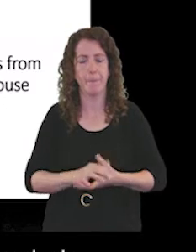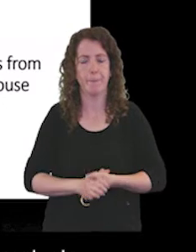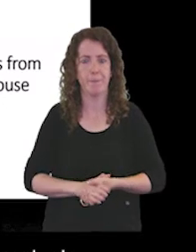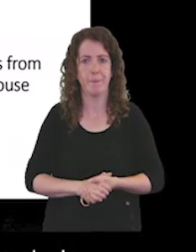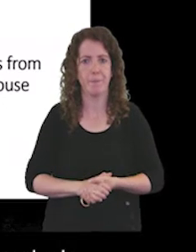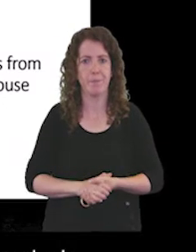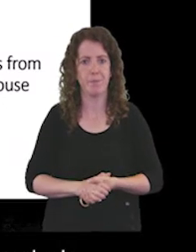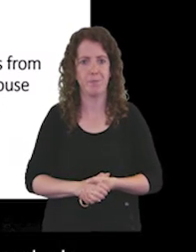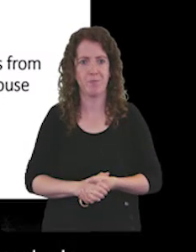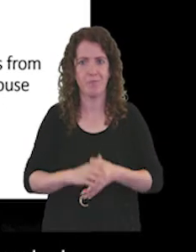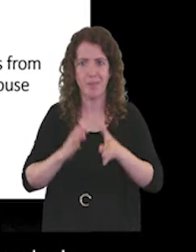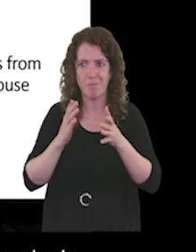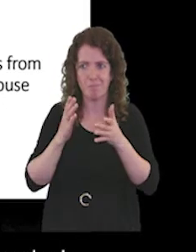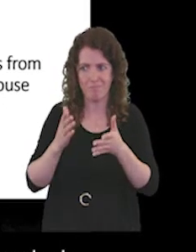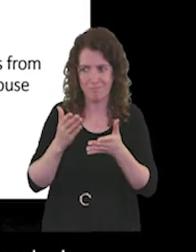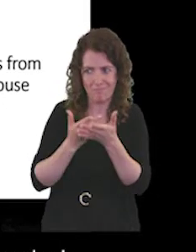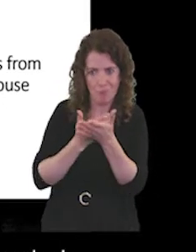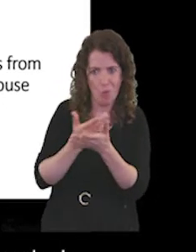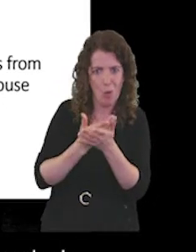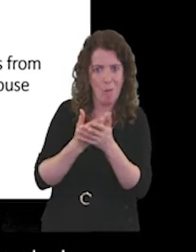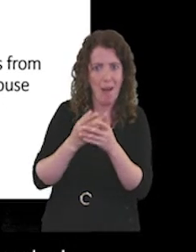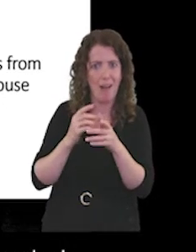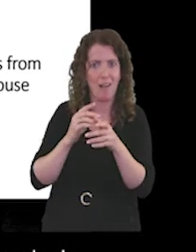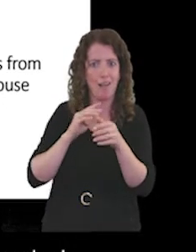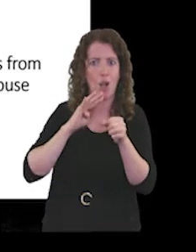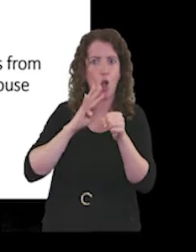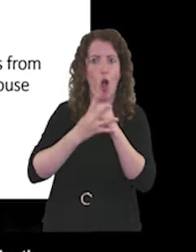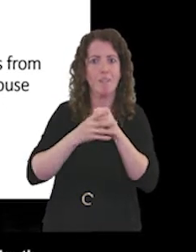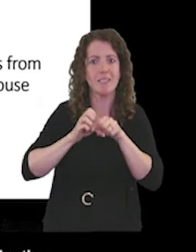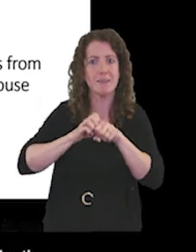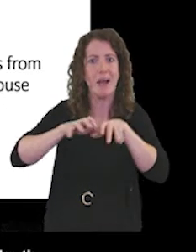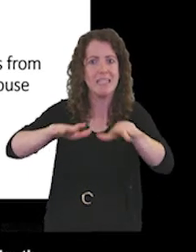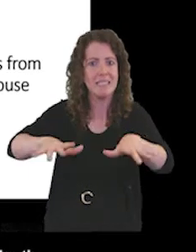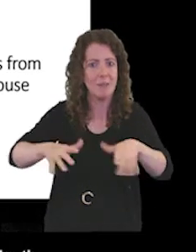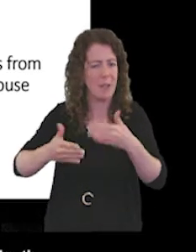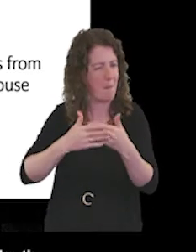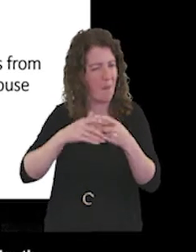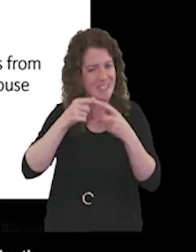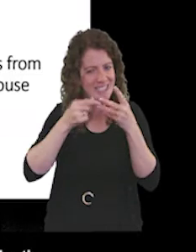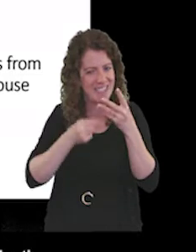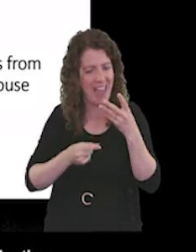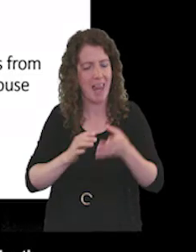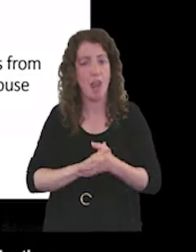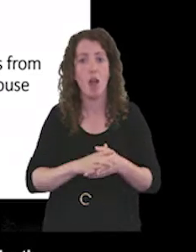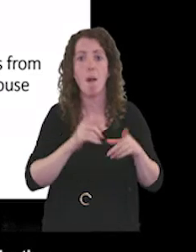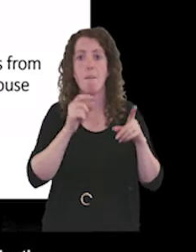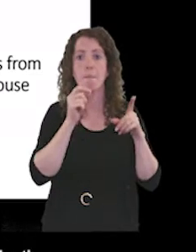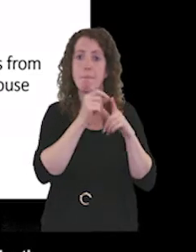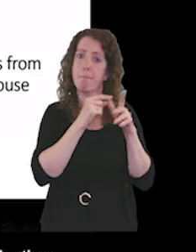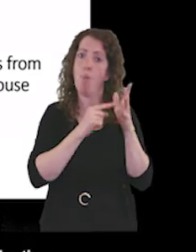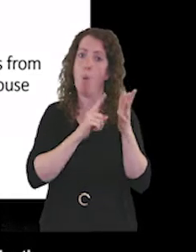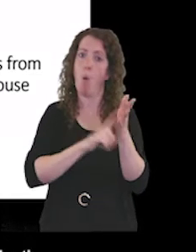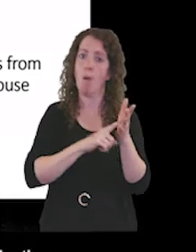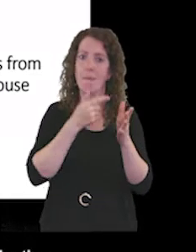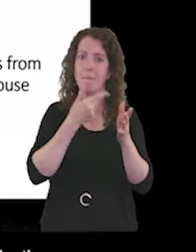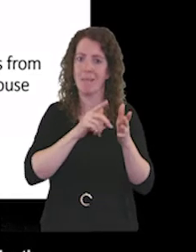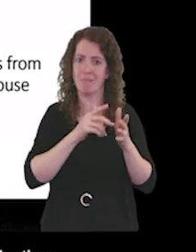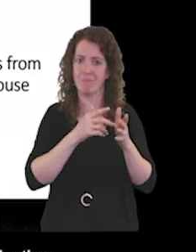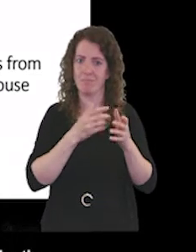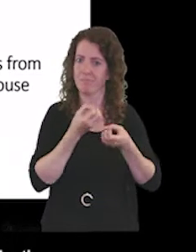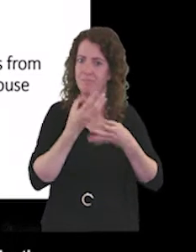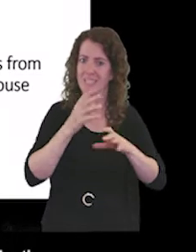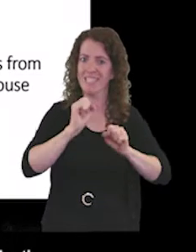How could I not mention the pandemic in a bit more detail? As Paul said in his introduction at the